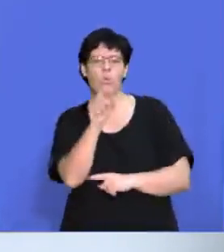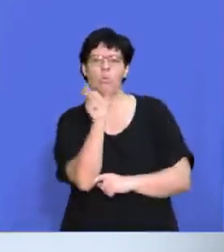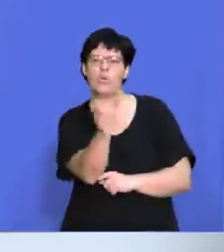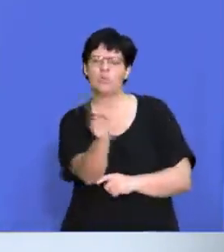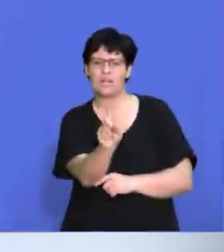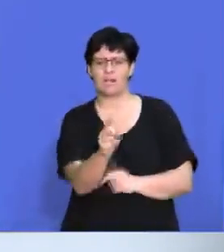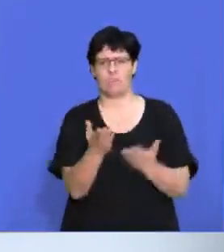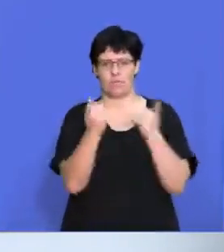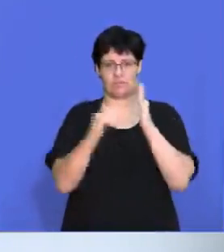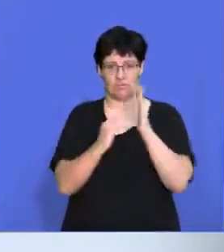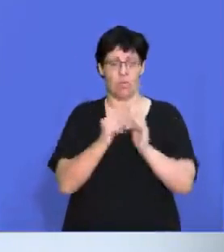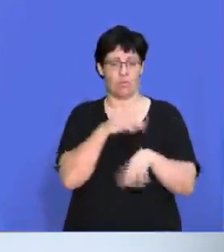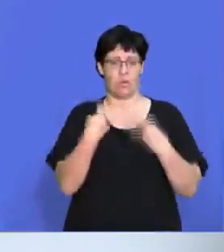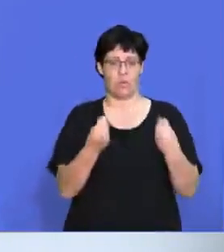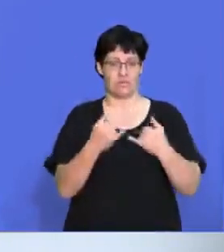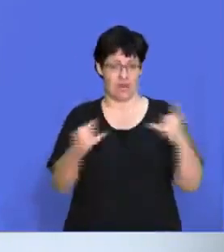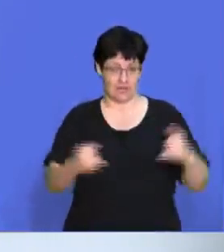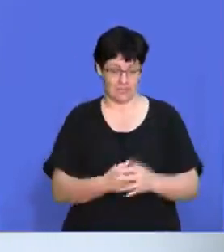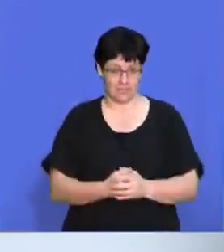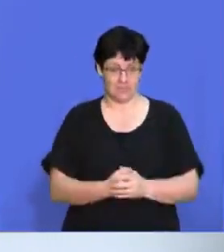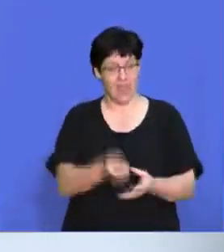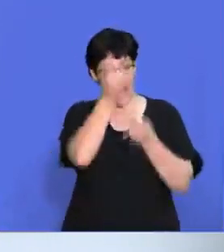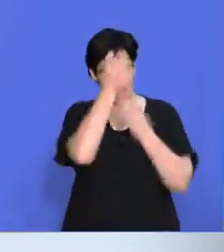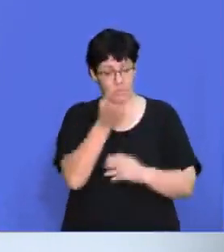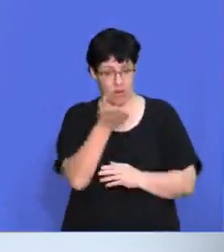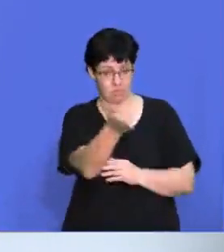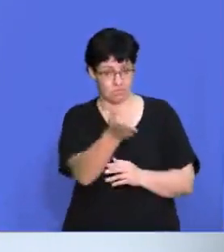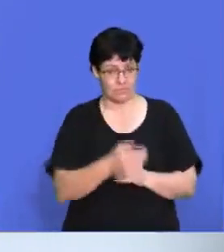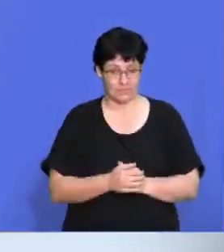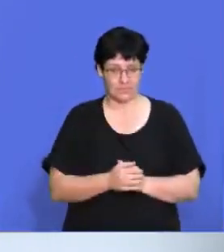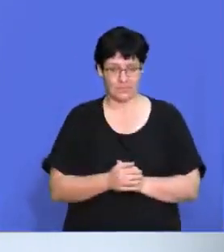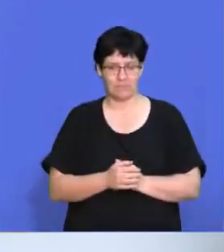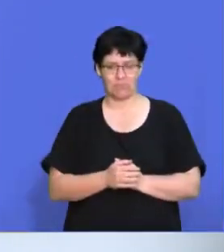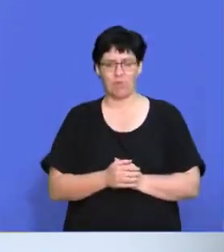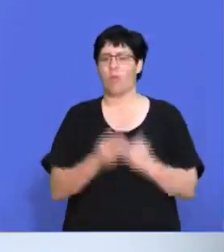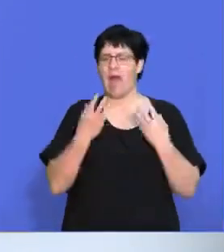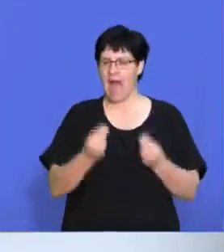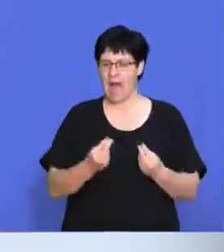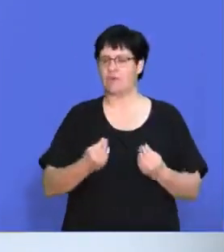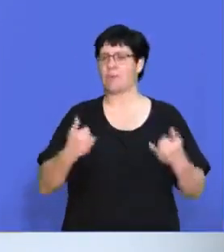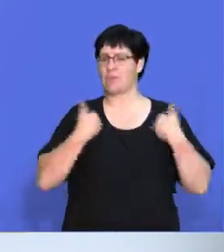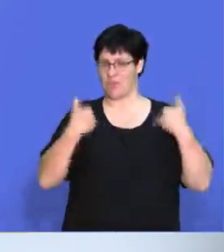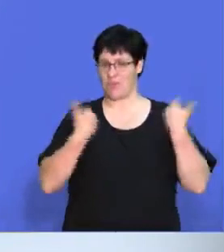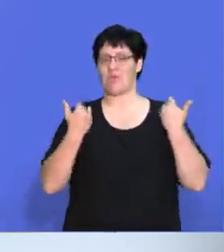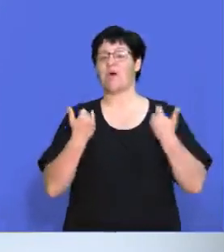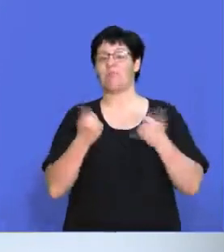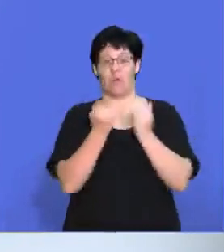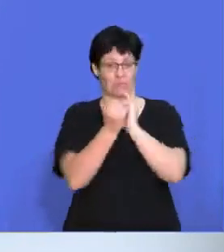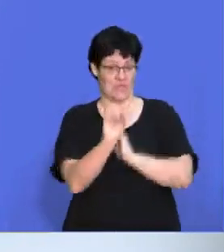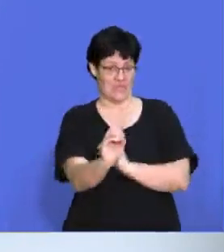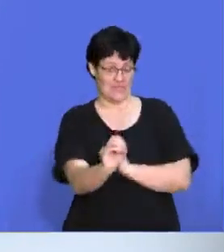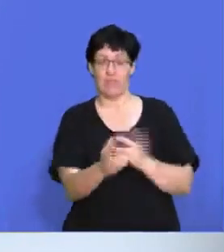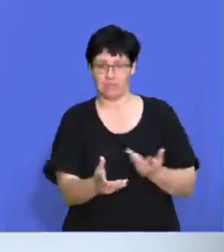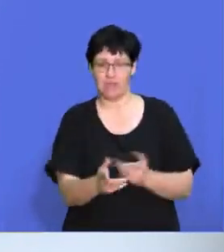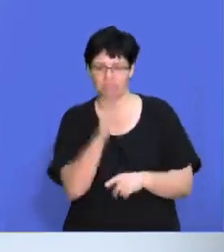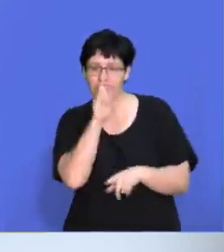for Wasometrics as well as our WhatsApp line. All of the details are on the screen. We do have a fun competition going on for you